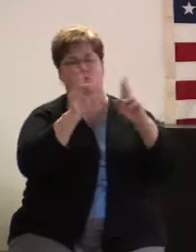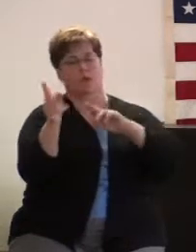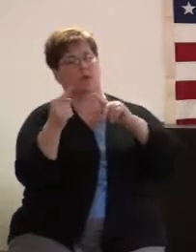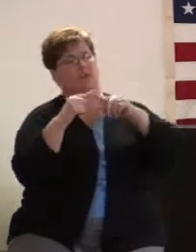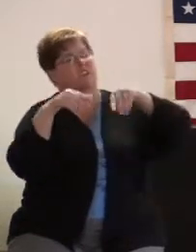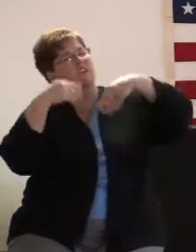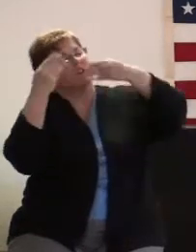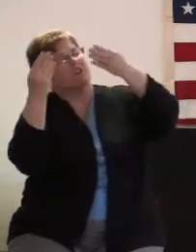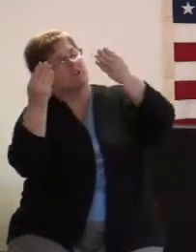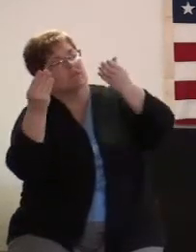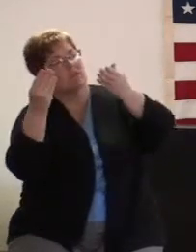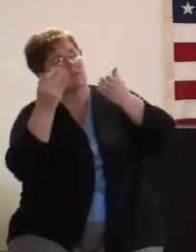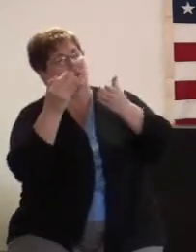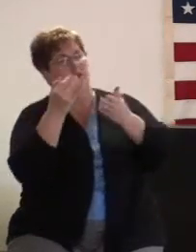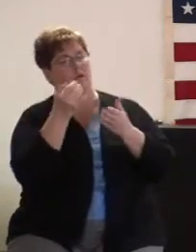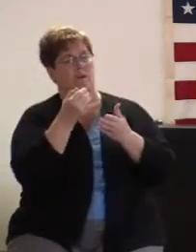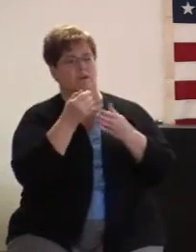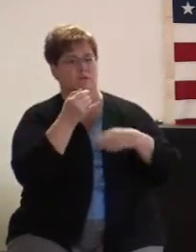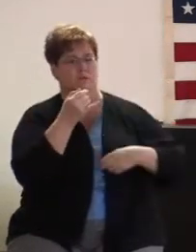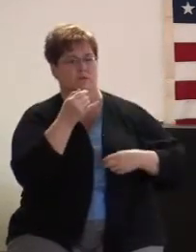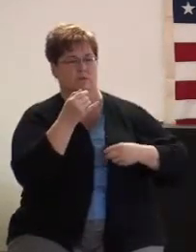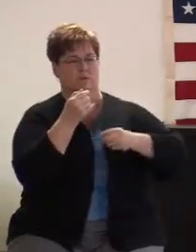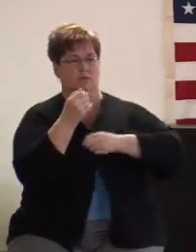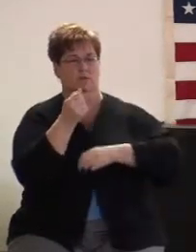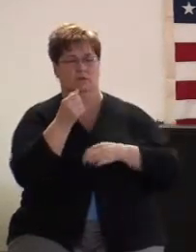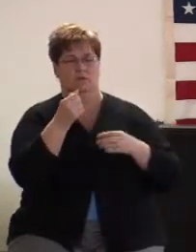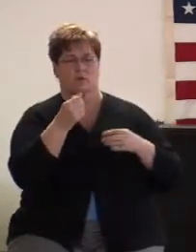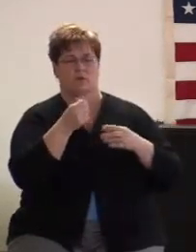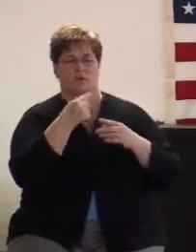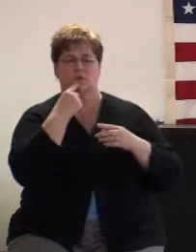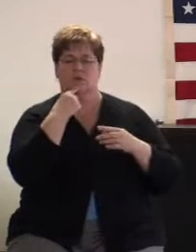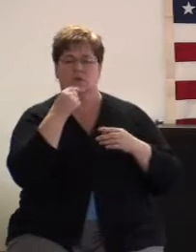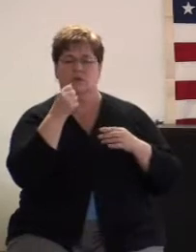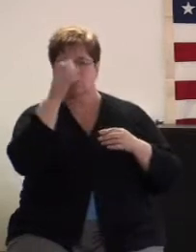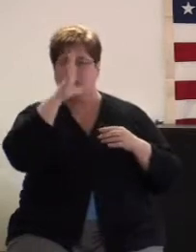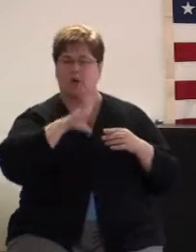but God I've done gave my tithe I don't want hear that your kingdom.